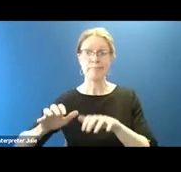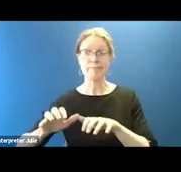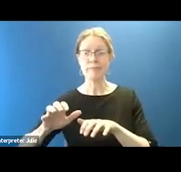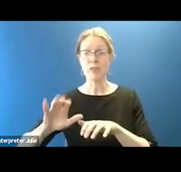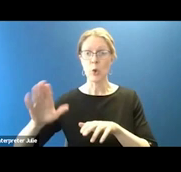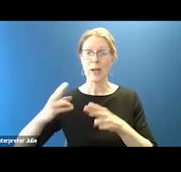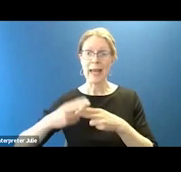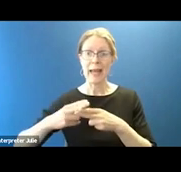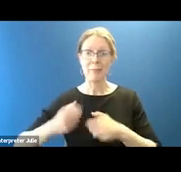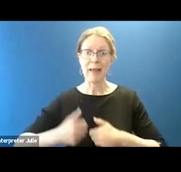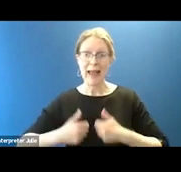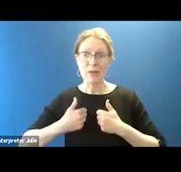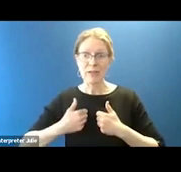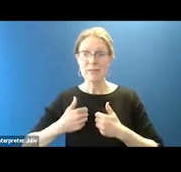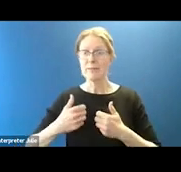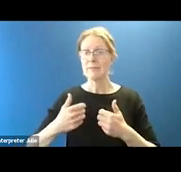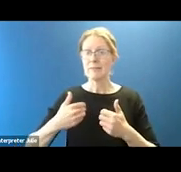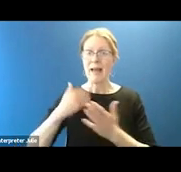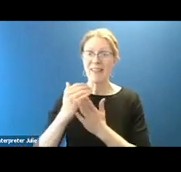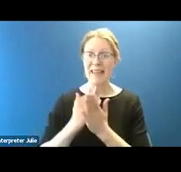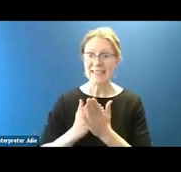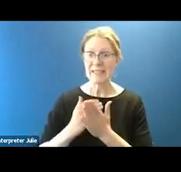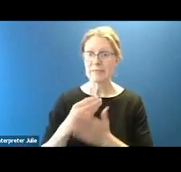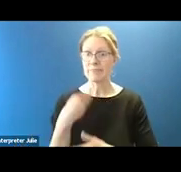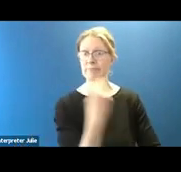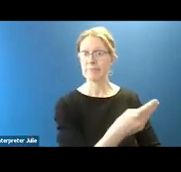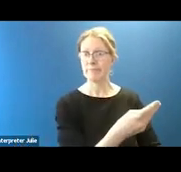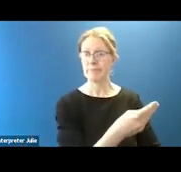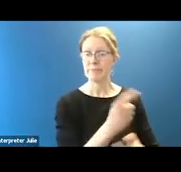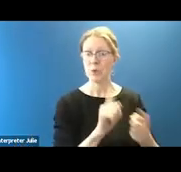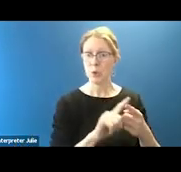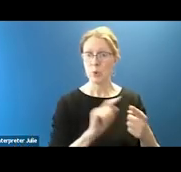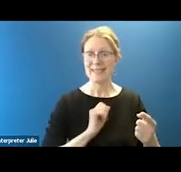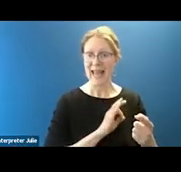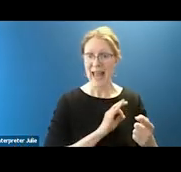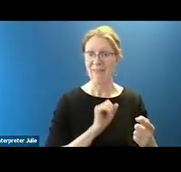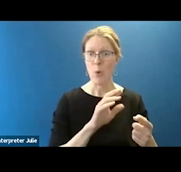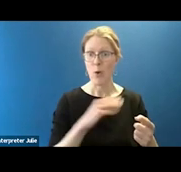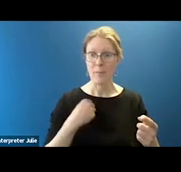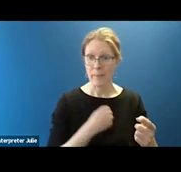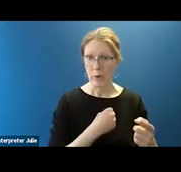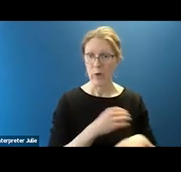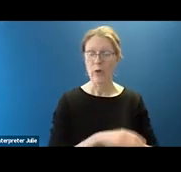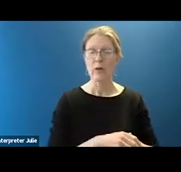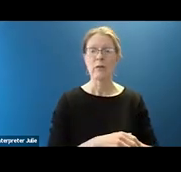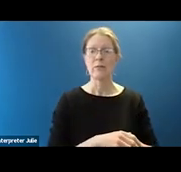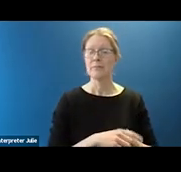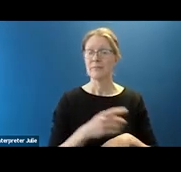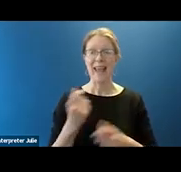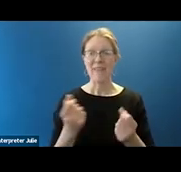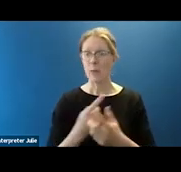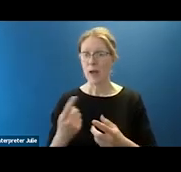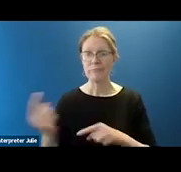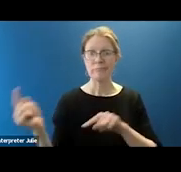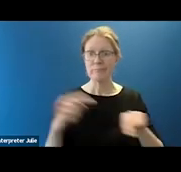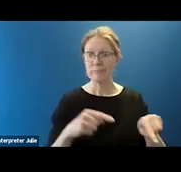and your address and have a list that you can provide to the member or their staff. Here's everyone that was in there with that. So